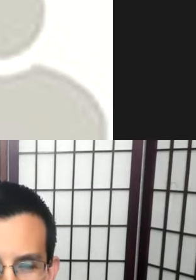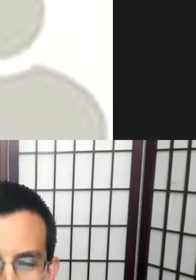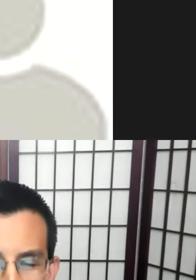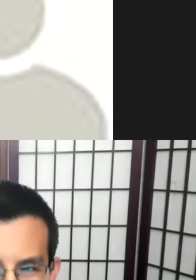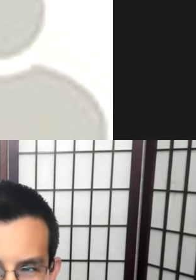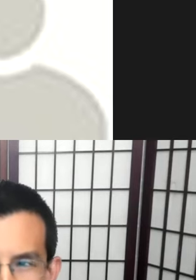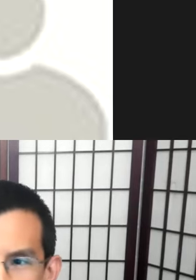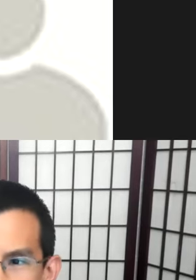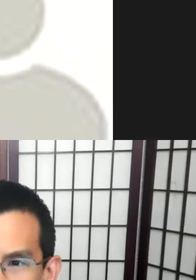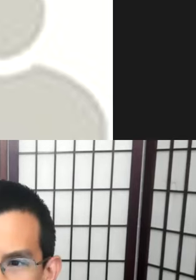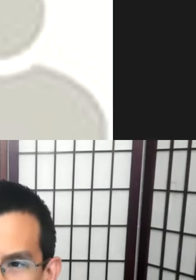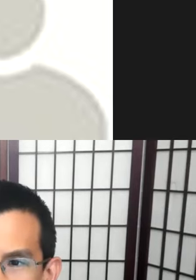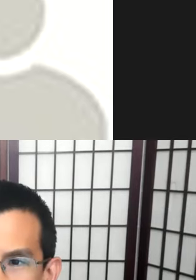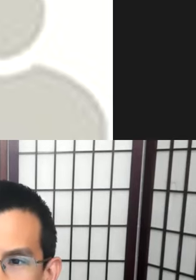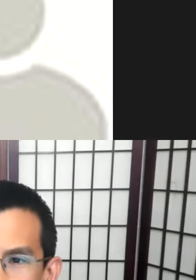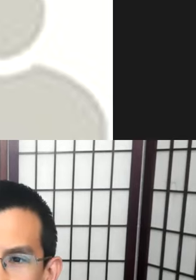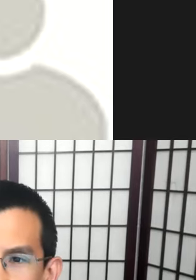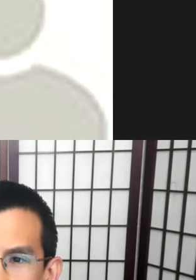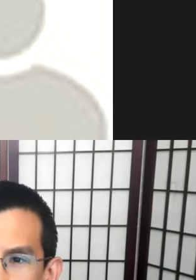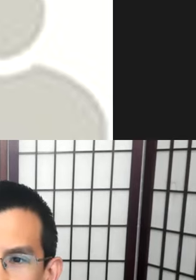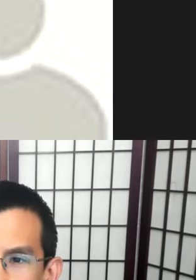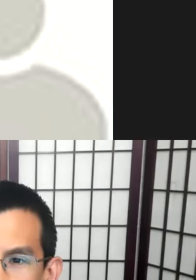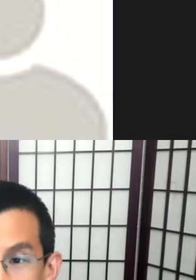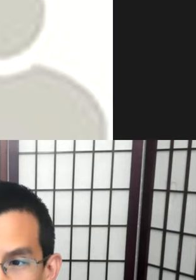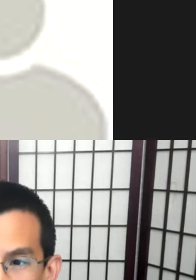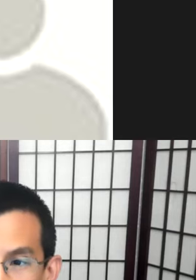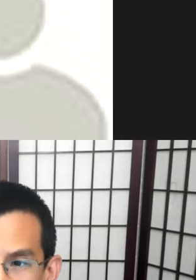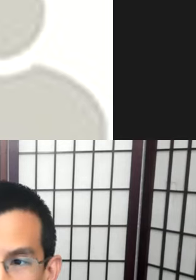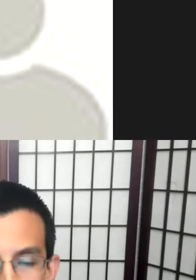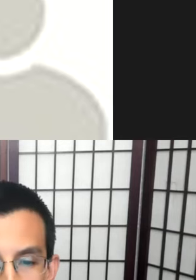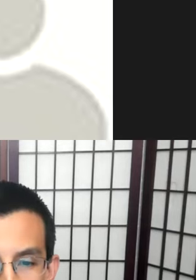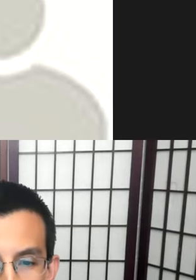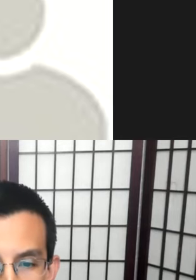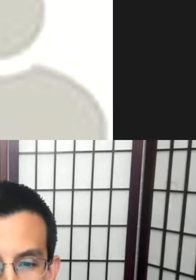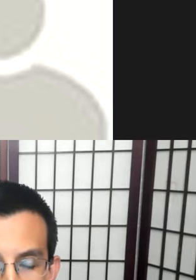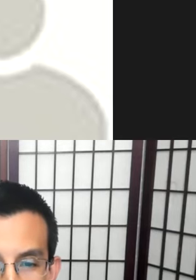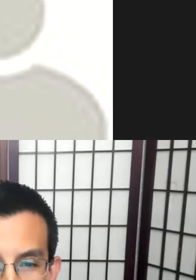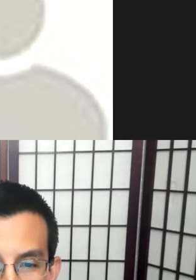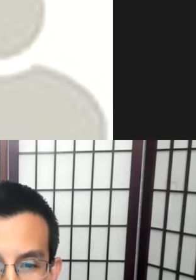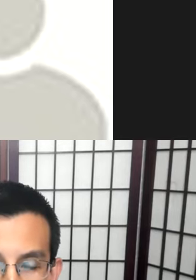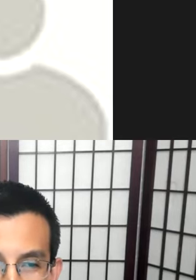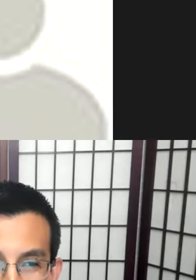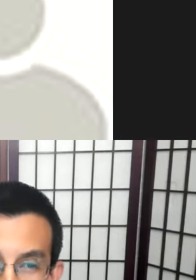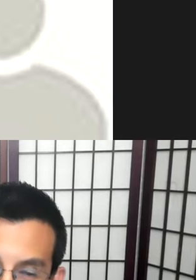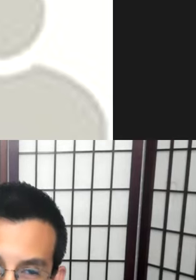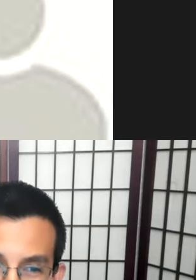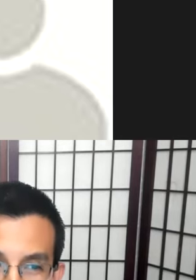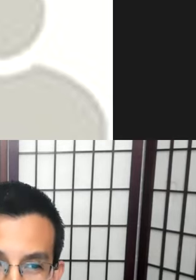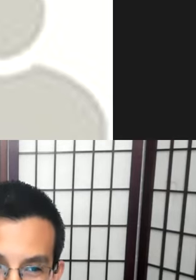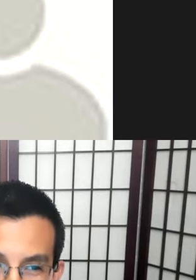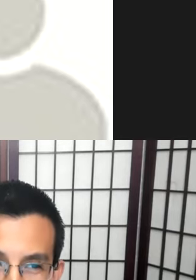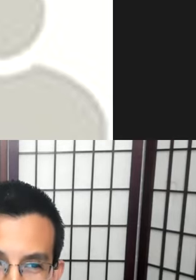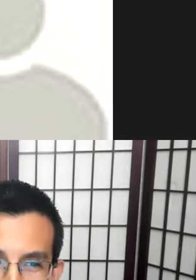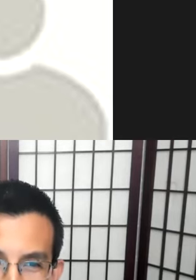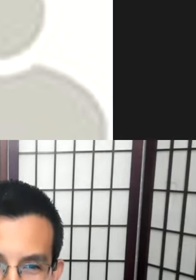but I think also address this broader issue. Of disrupt disrupting institutional racism. But again, the key